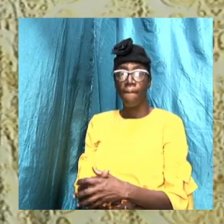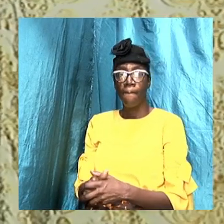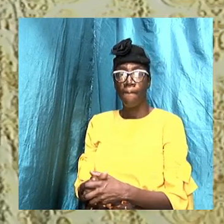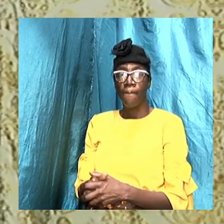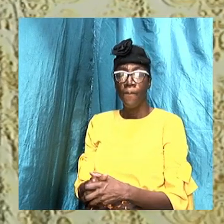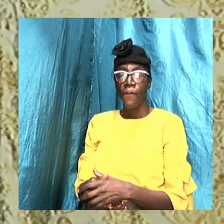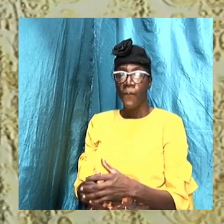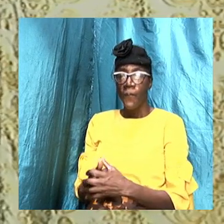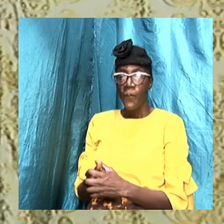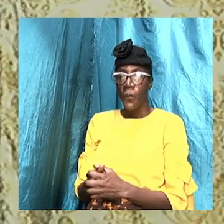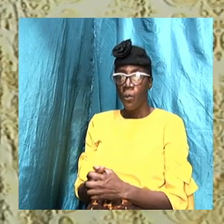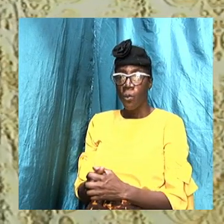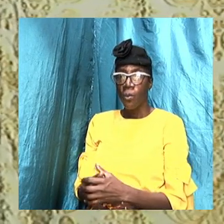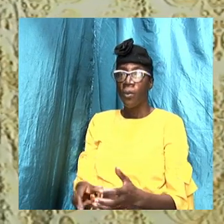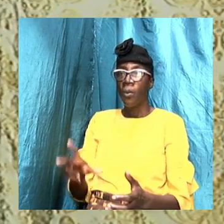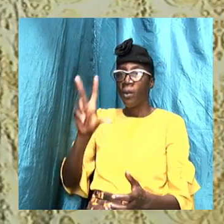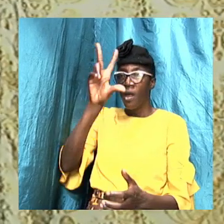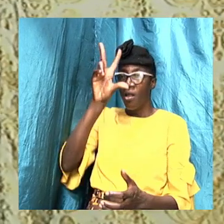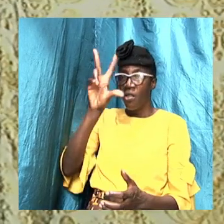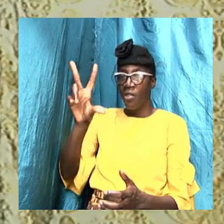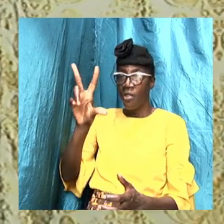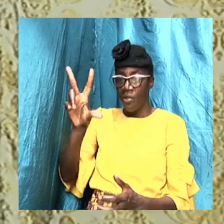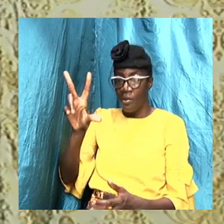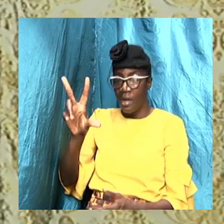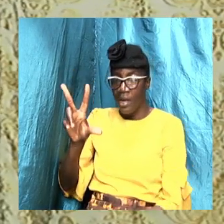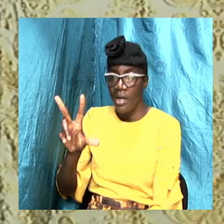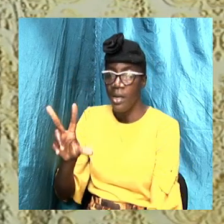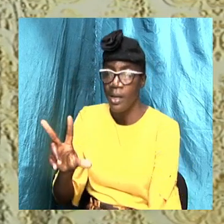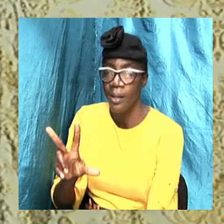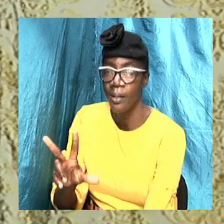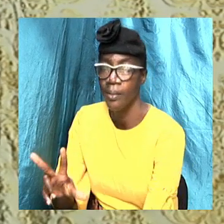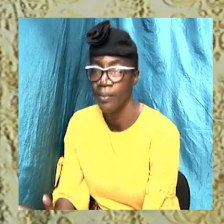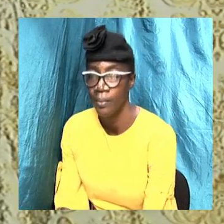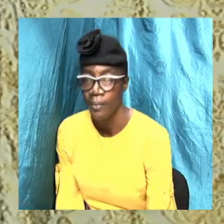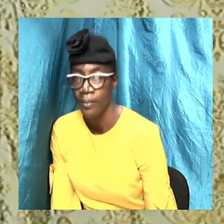So there are three other points that I'm going to make on water.